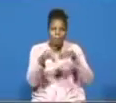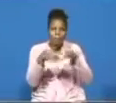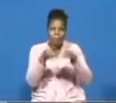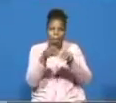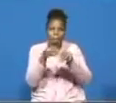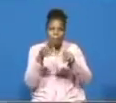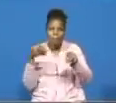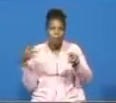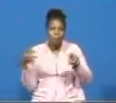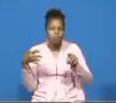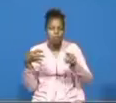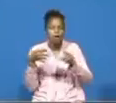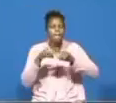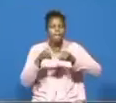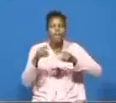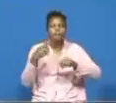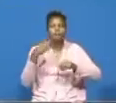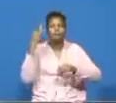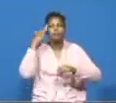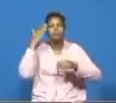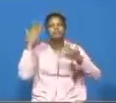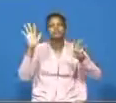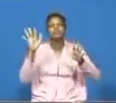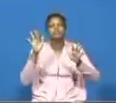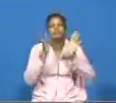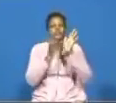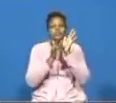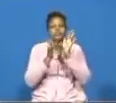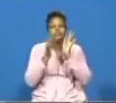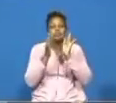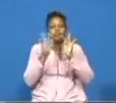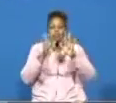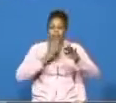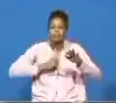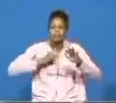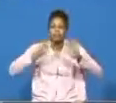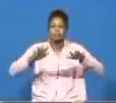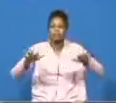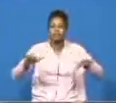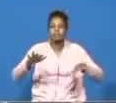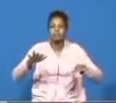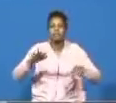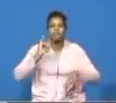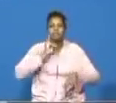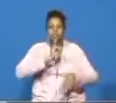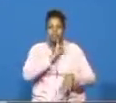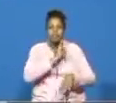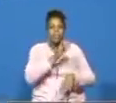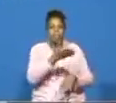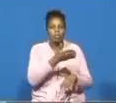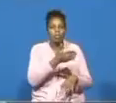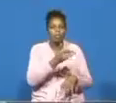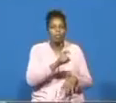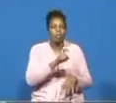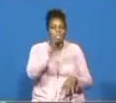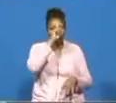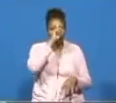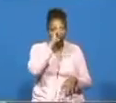do know that the children of israel yes would have uh been there in egyptian bondage for over